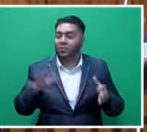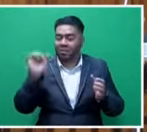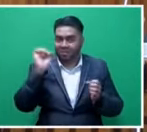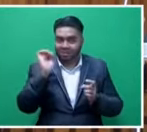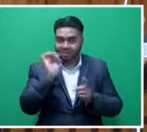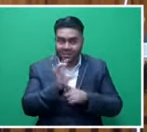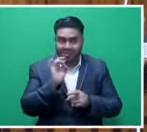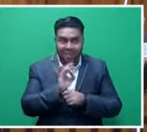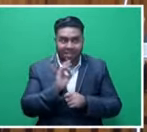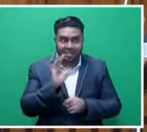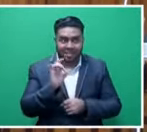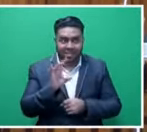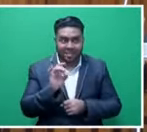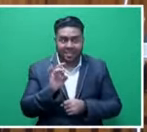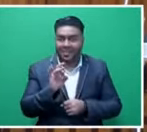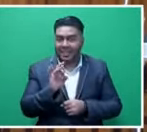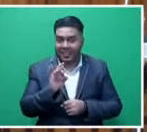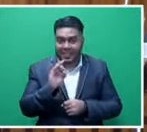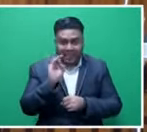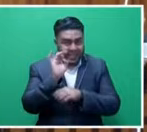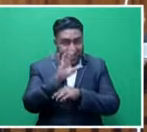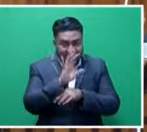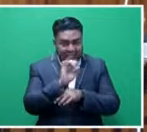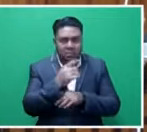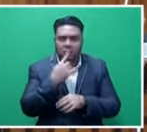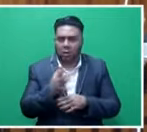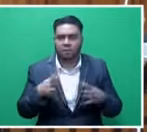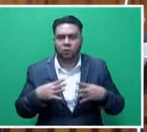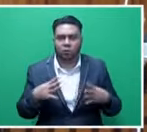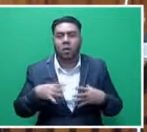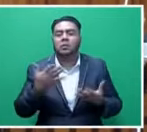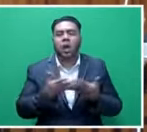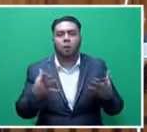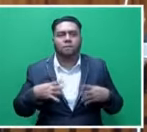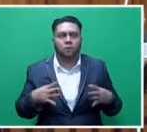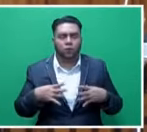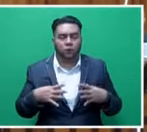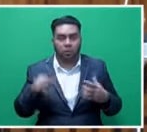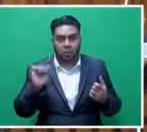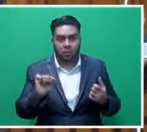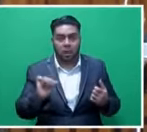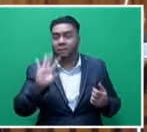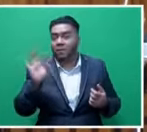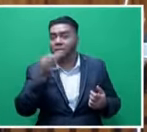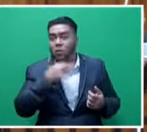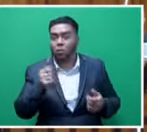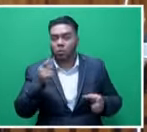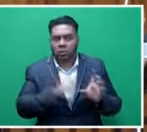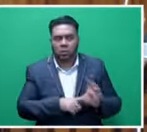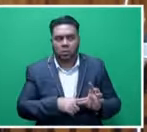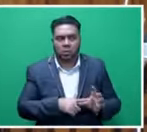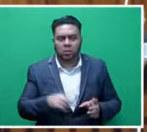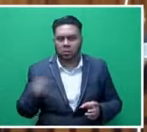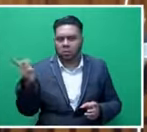owners agreed to carry them with a particular level of discount. That's how free bus fare started. After a few years, the bus companies